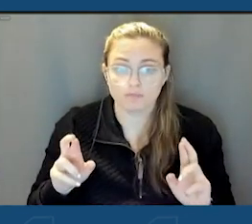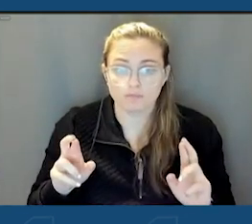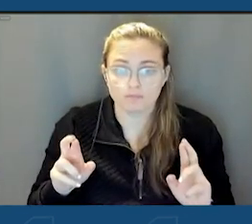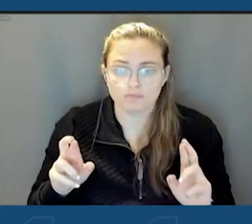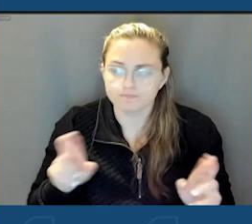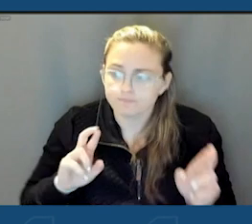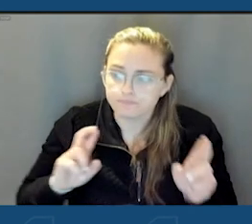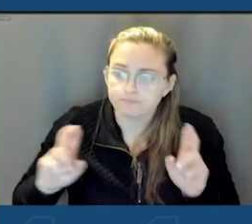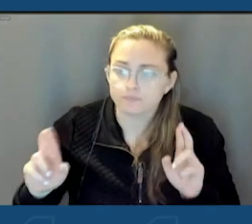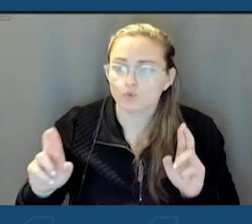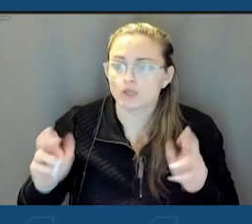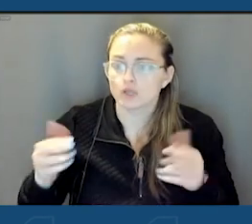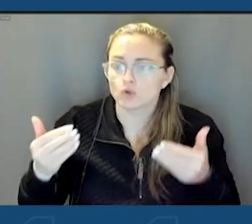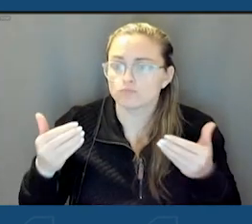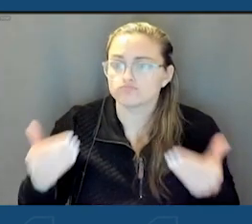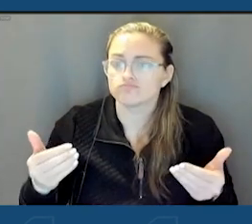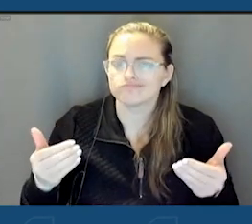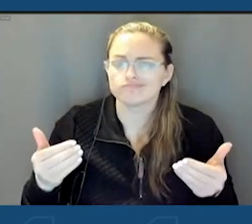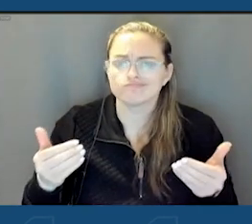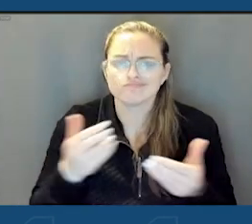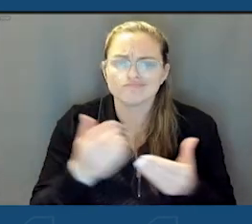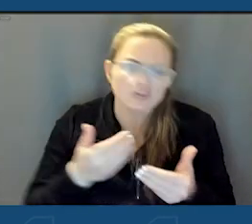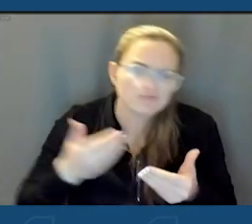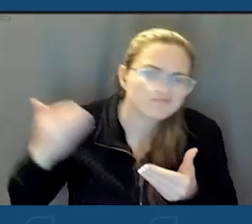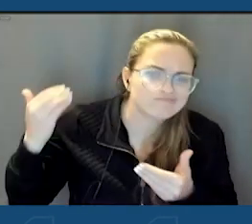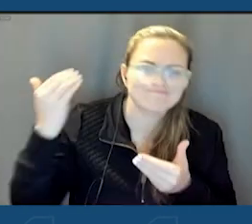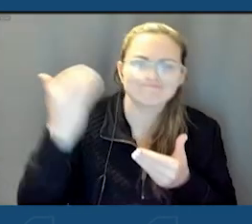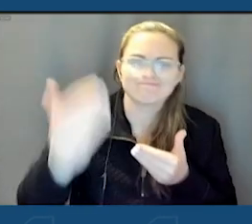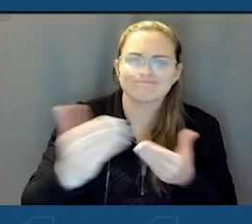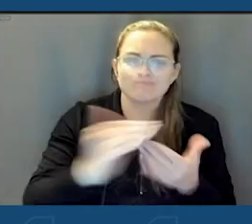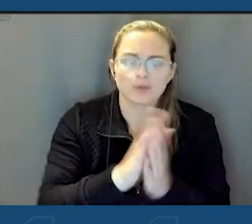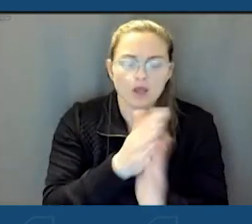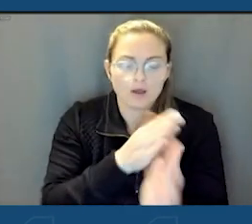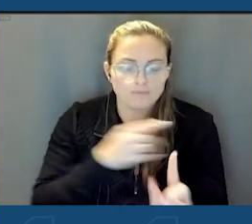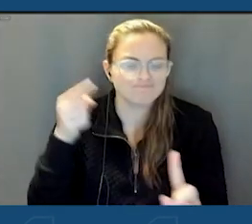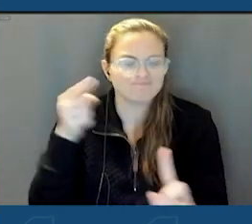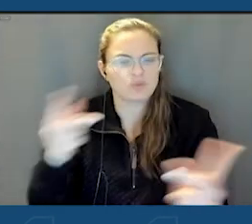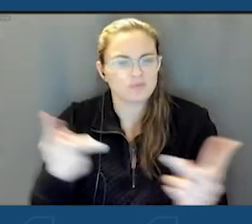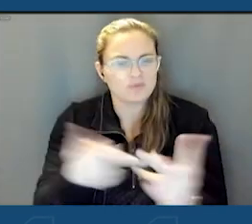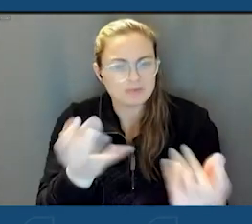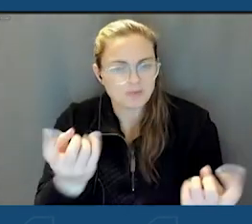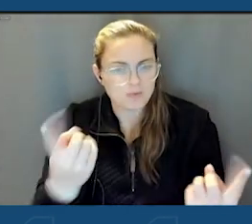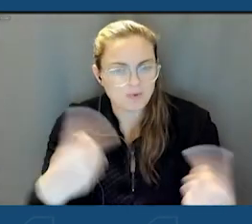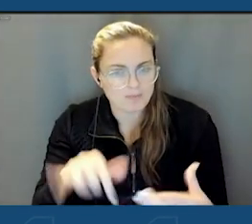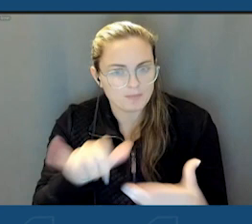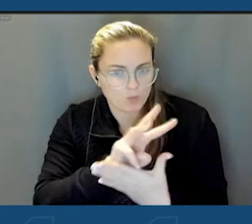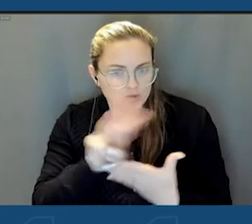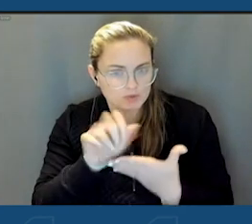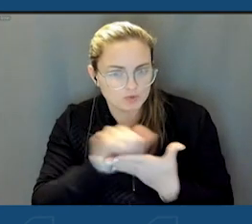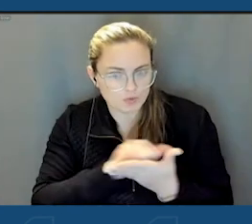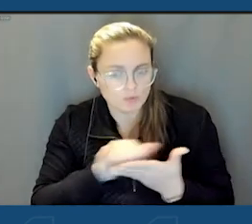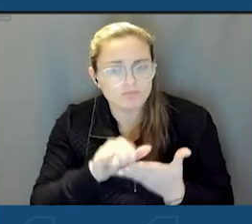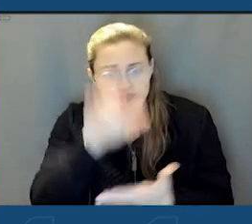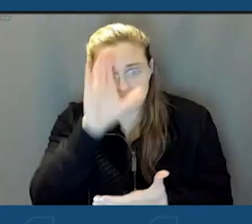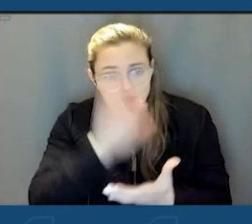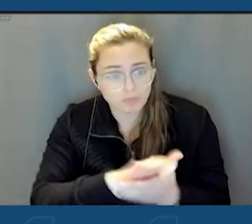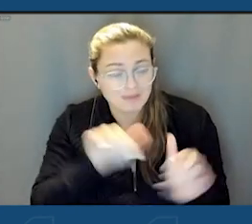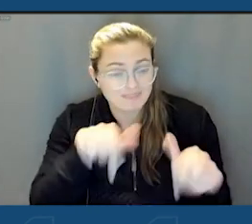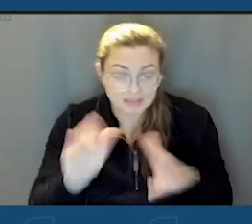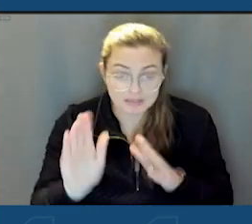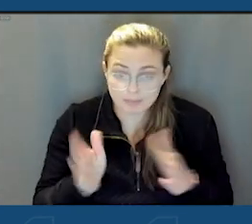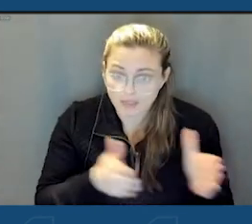ready to, to take that giant step to become a destination here in Western New York. We believe that this plan